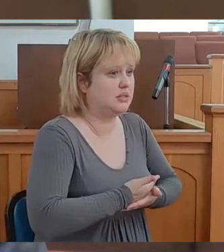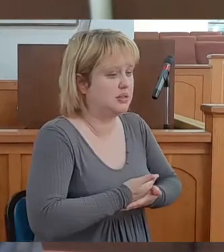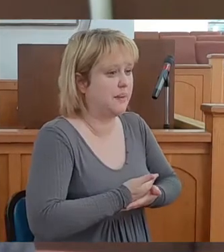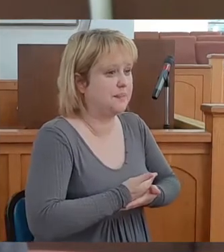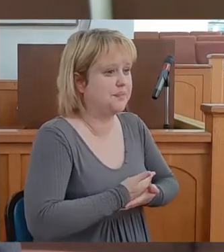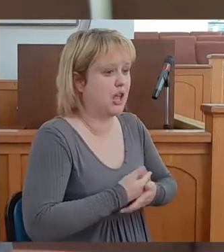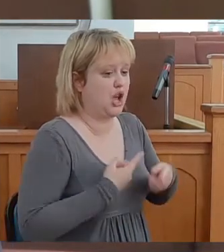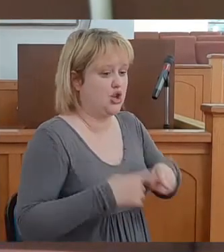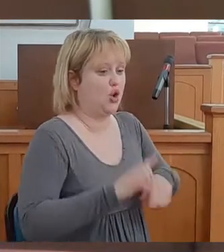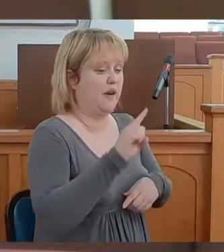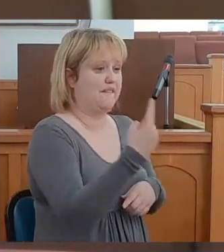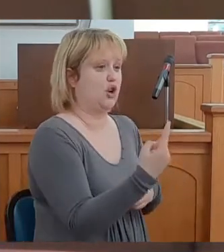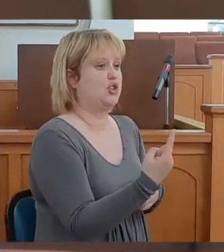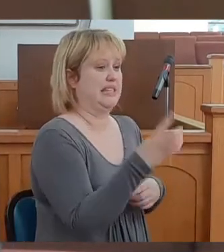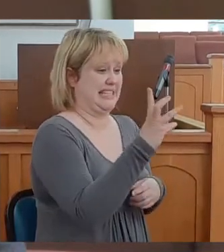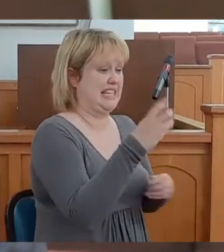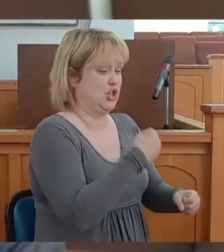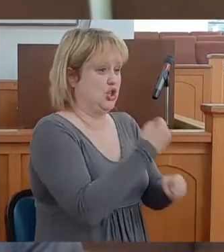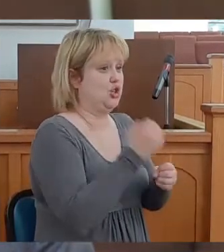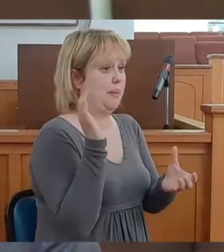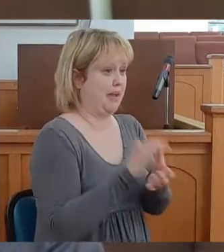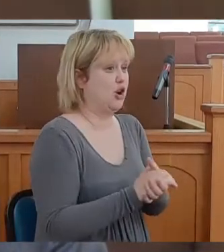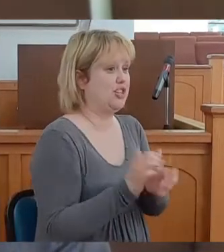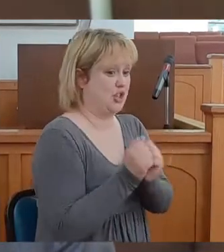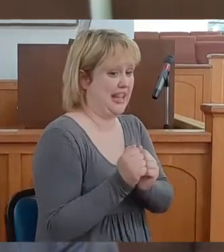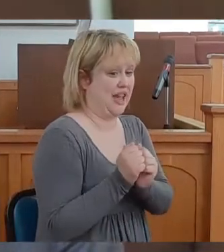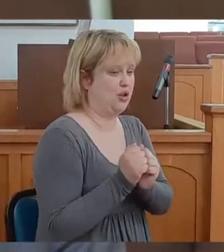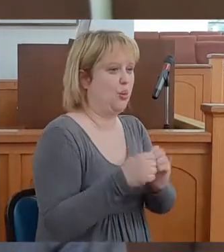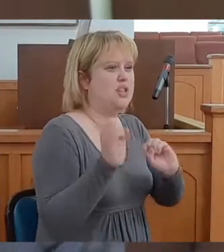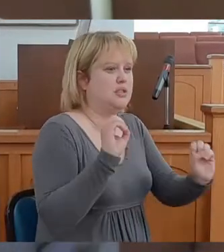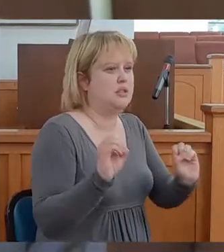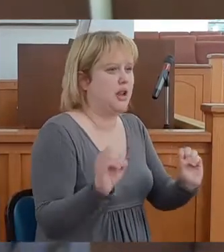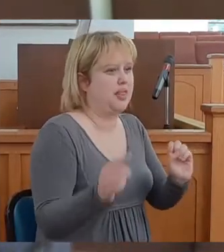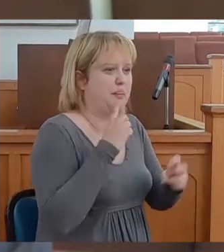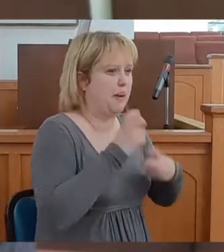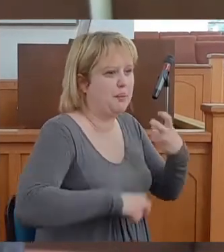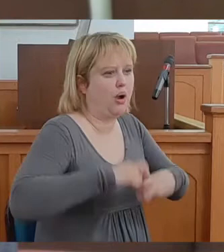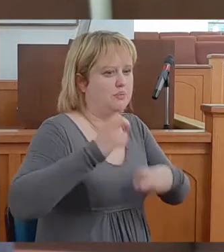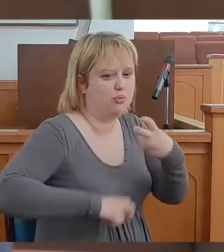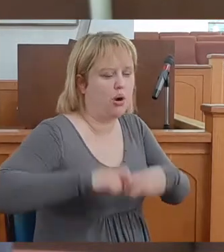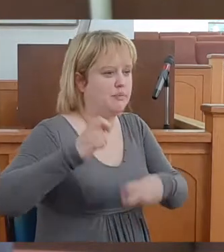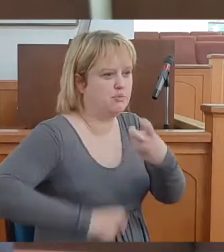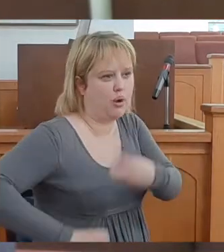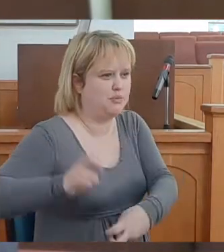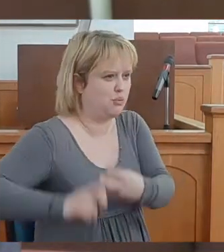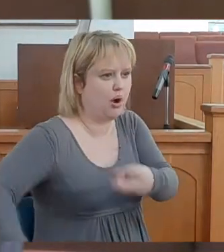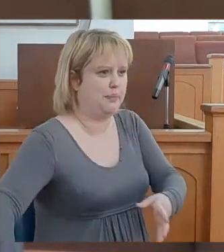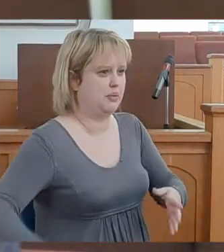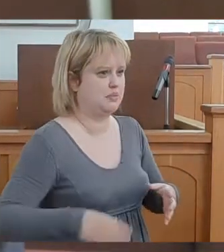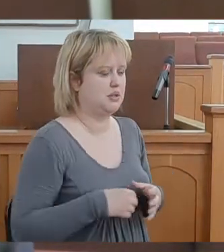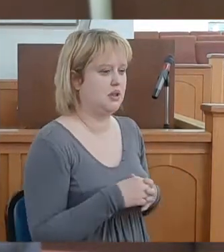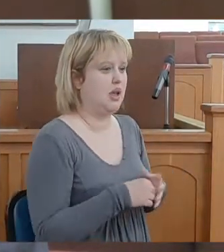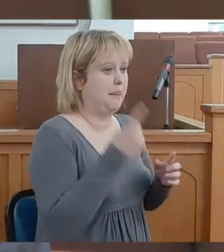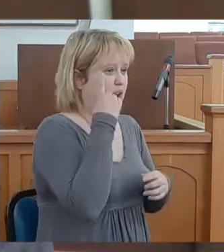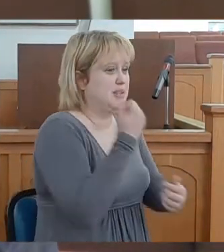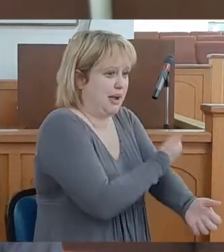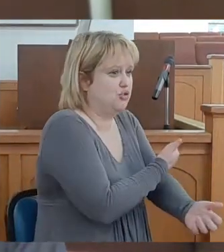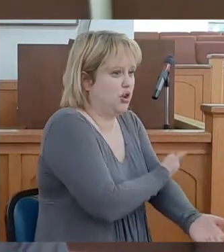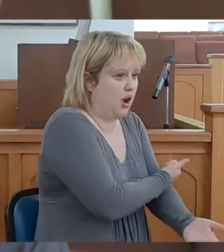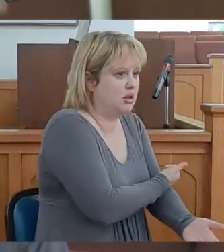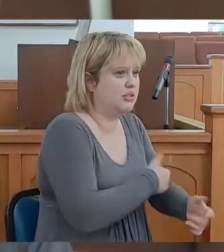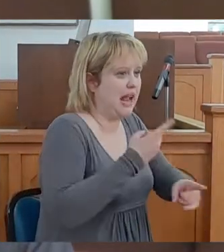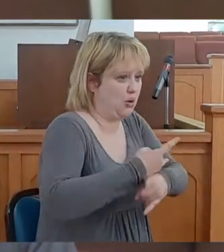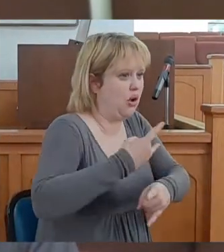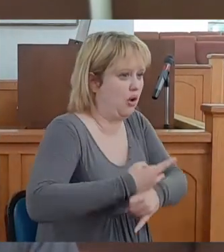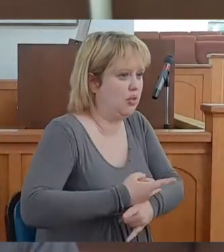During our first six years of marriage, it was nothing but hills and ballots because of my drugs